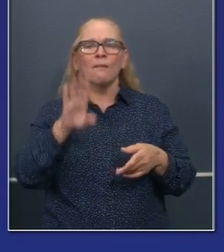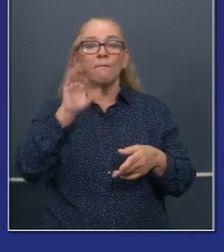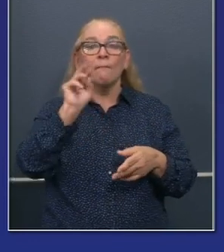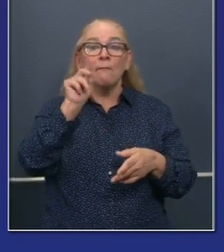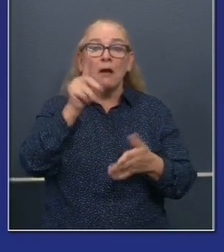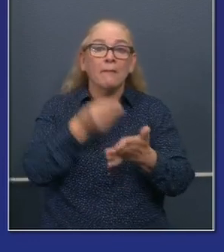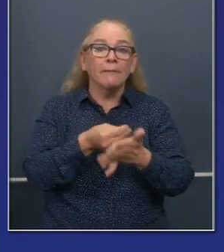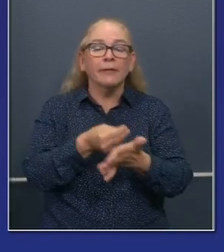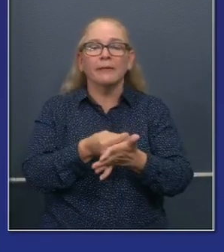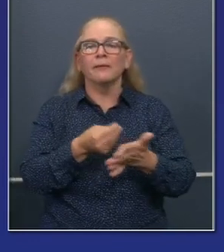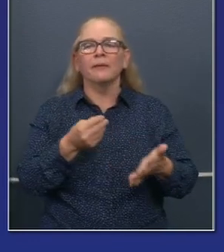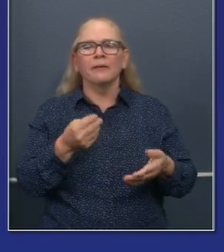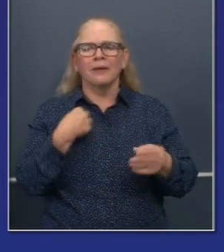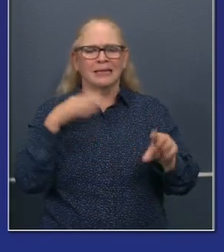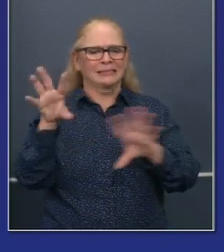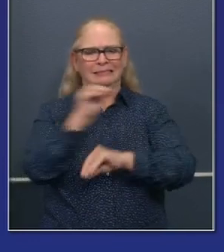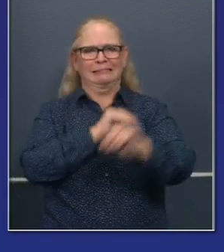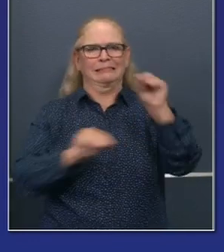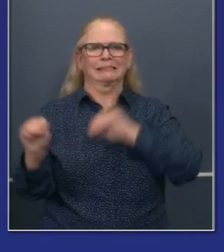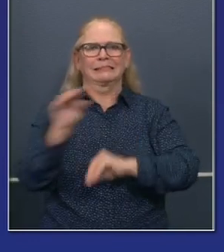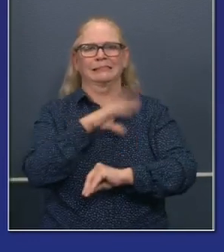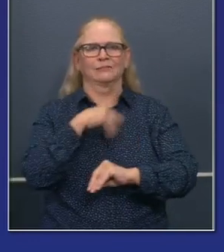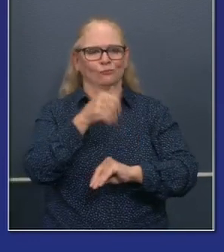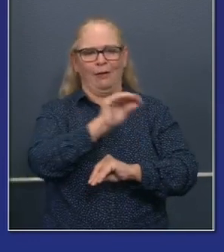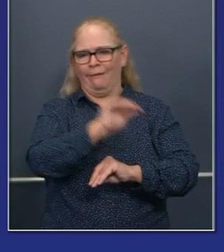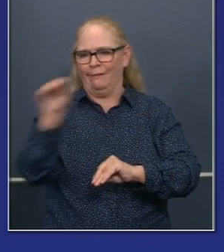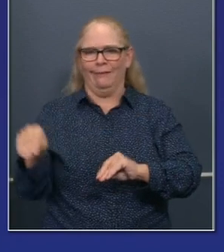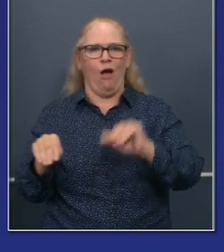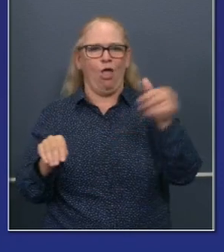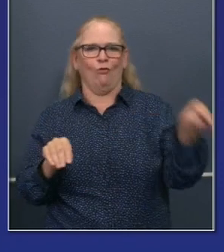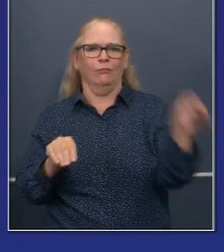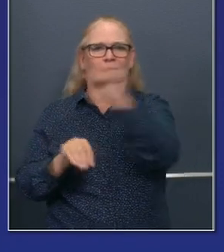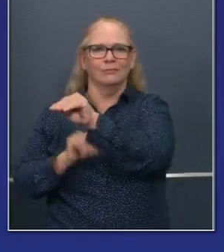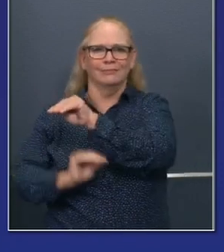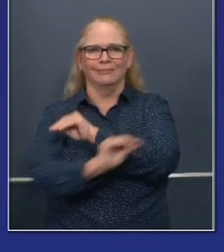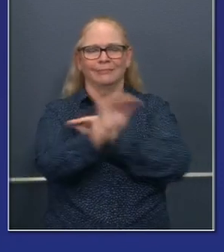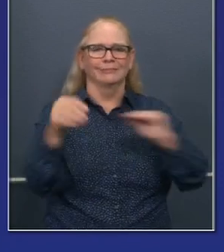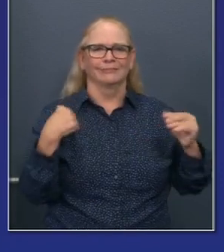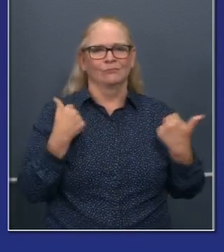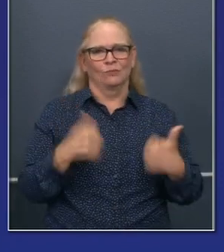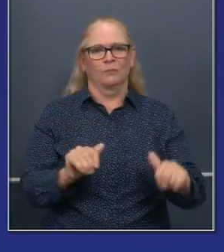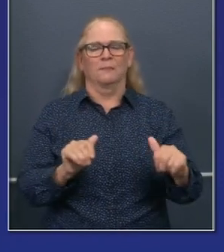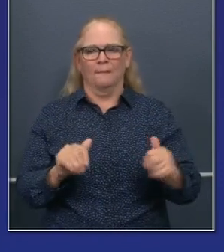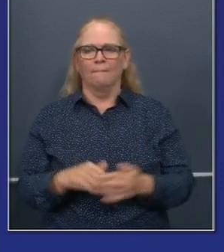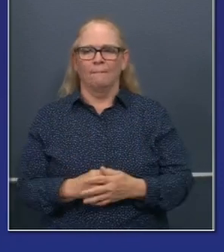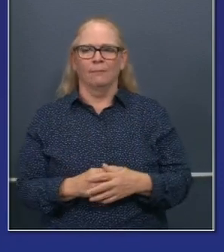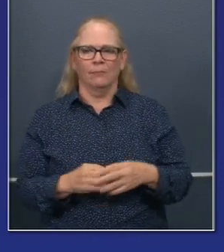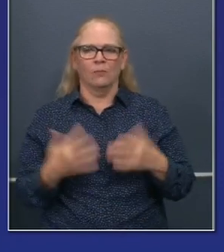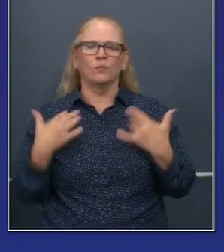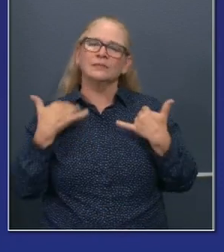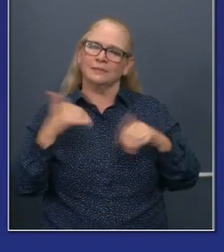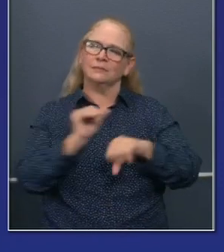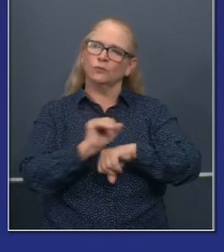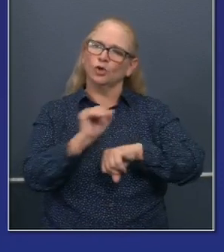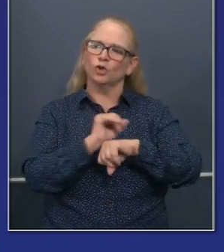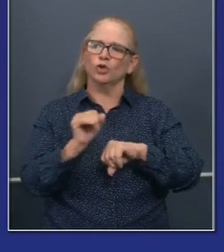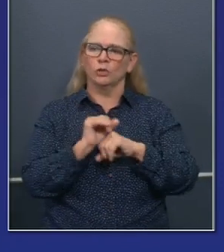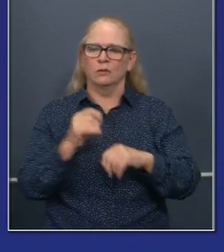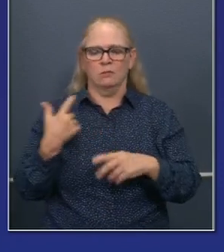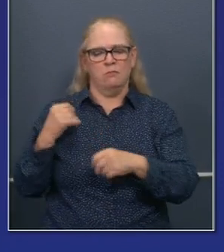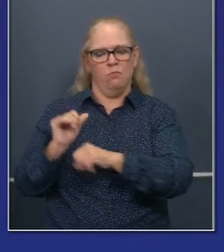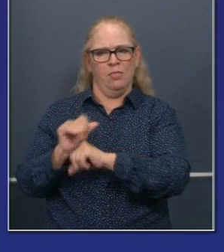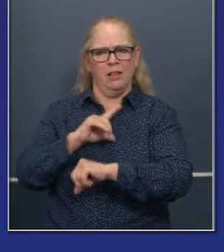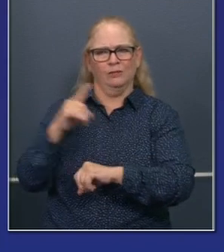space, uh, and move those dollars, distribute those dollars sooner. And so we are working with the legislature to do just that. want to thank